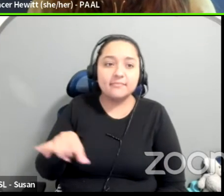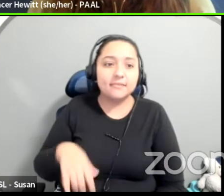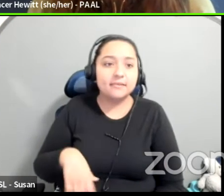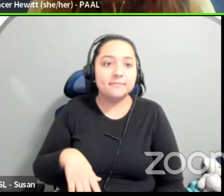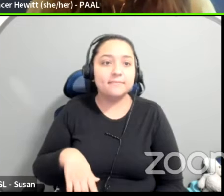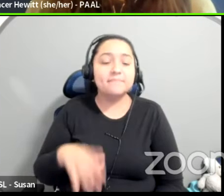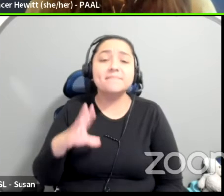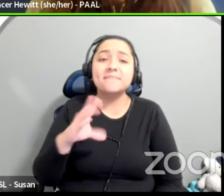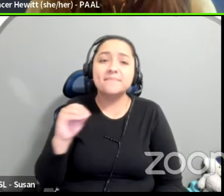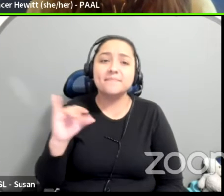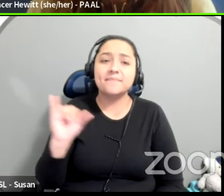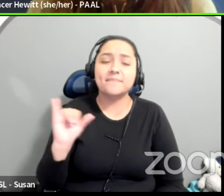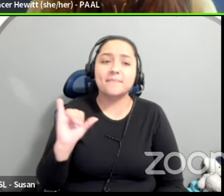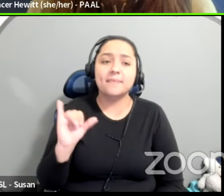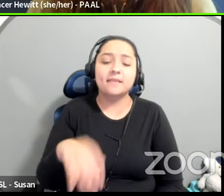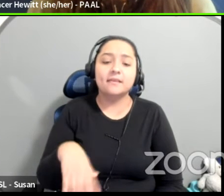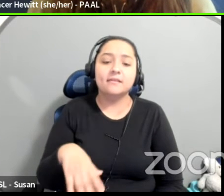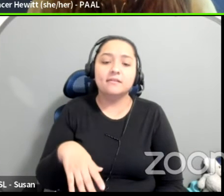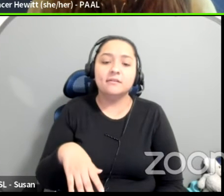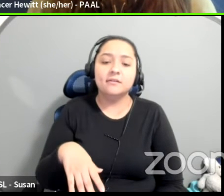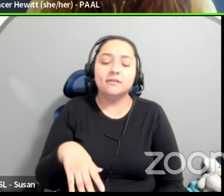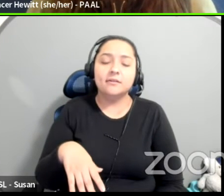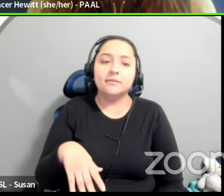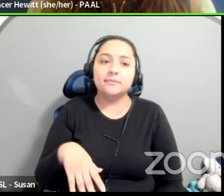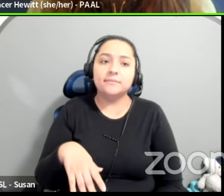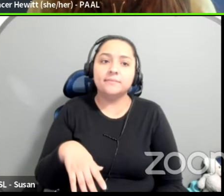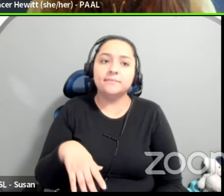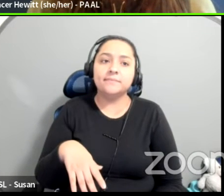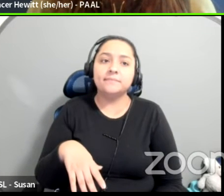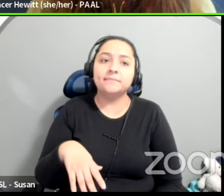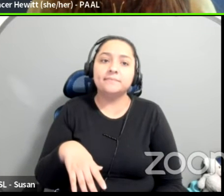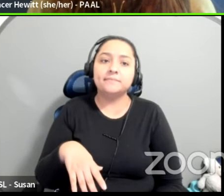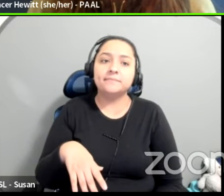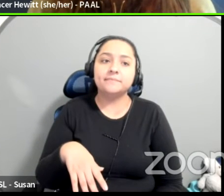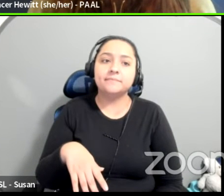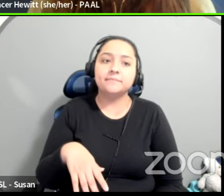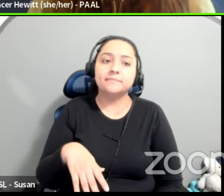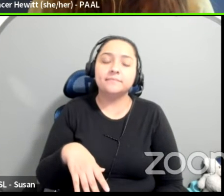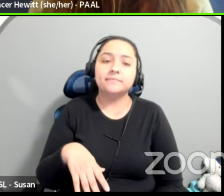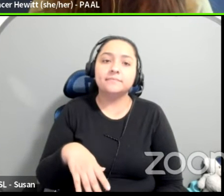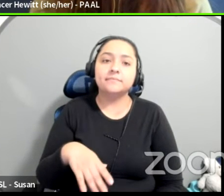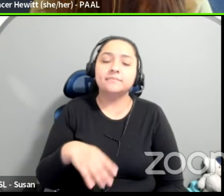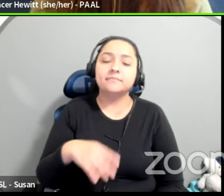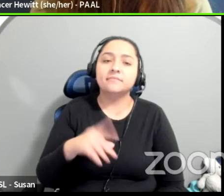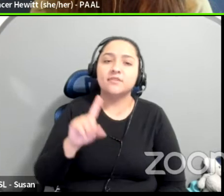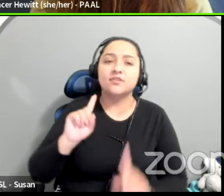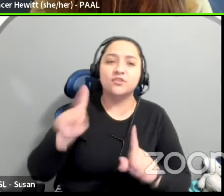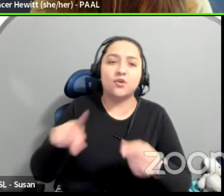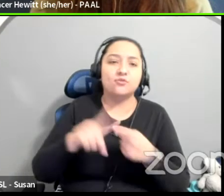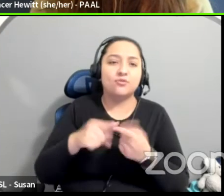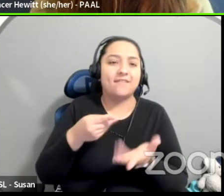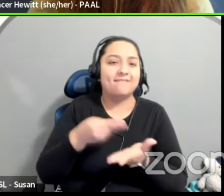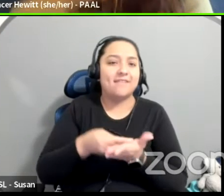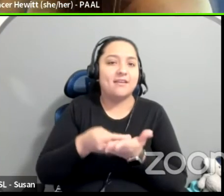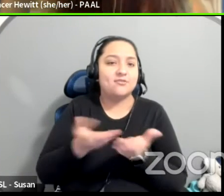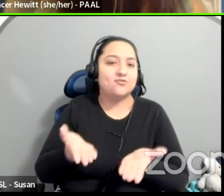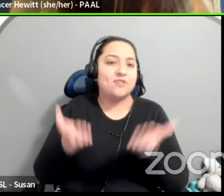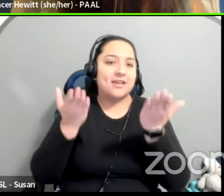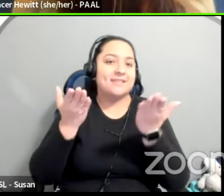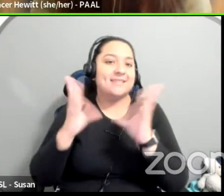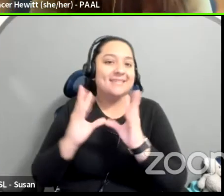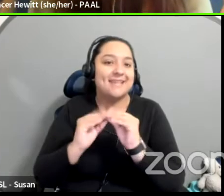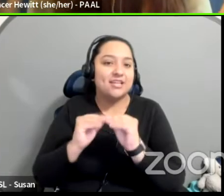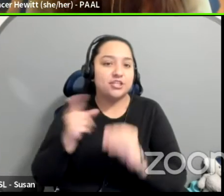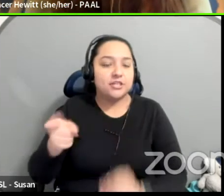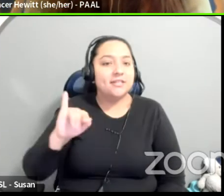and an additional challenge to go to the fundraising session that Jenna is doing because, uh, she will break down